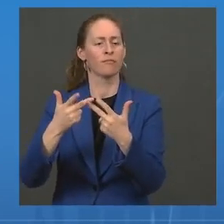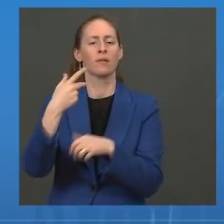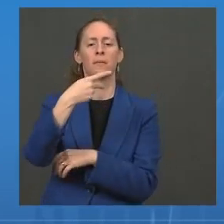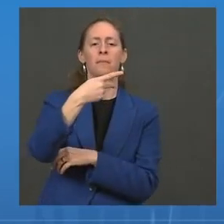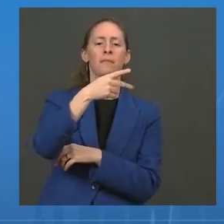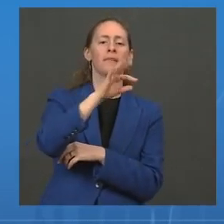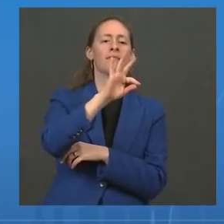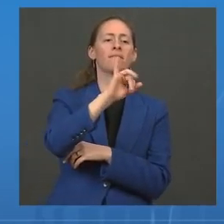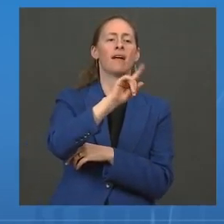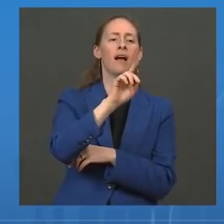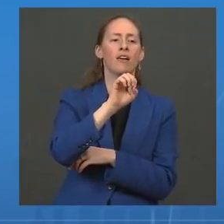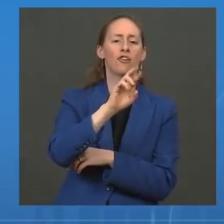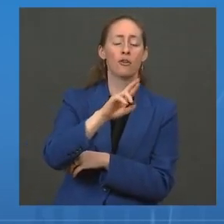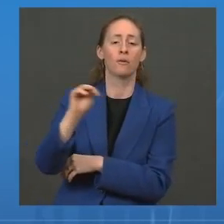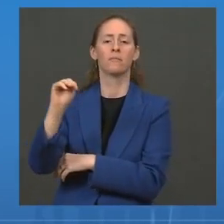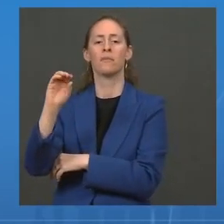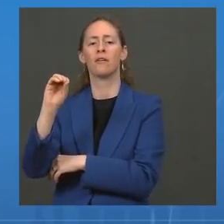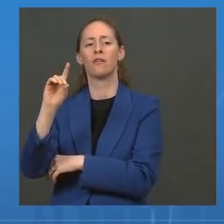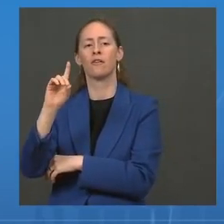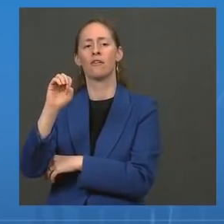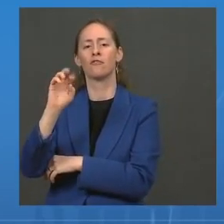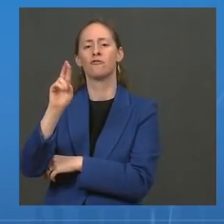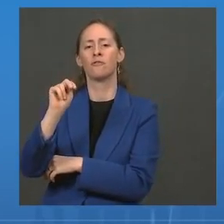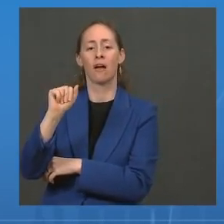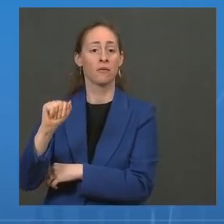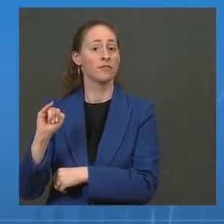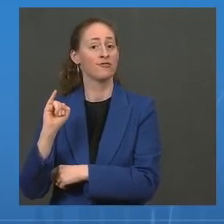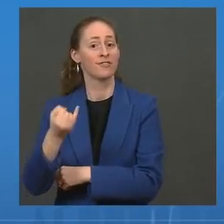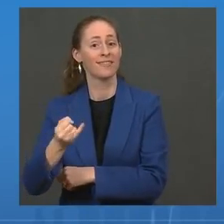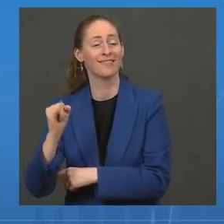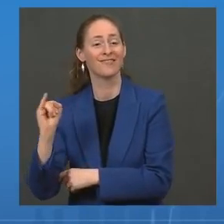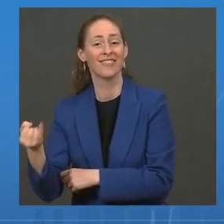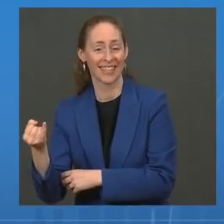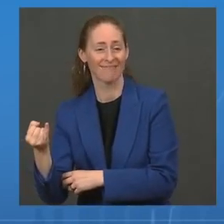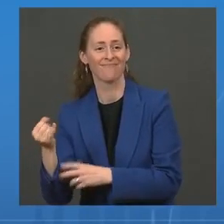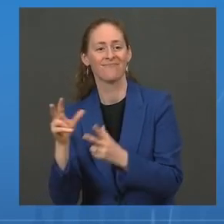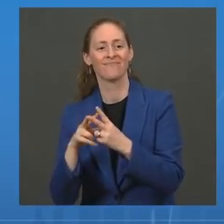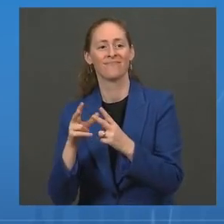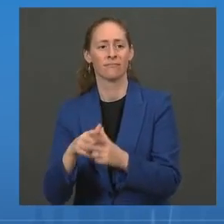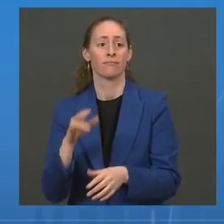J&J boost. So our boosters program is running strong.